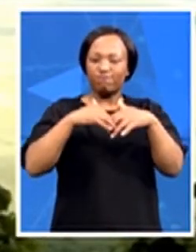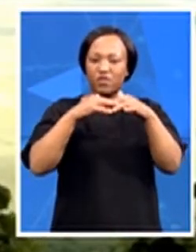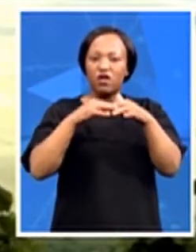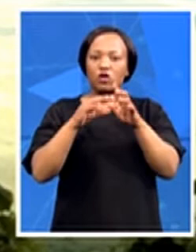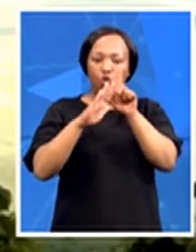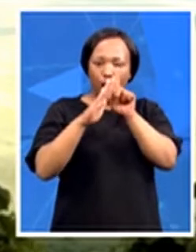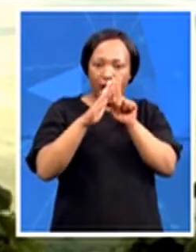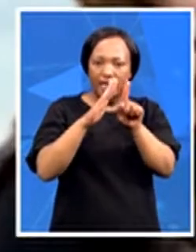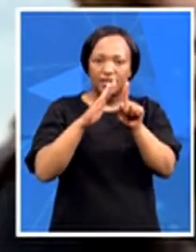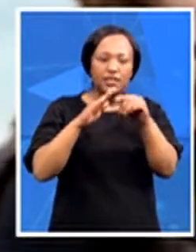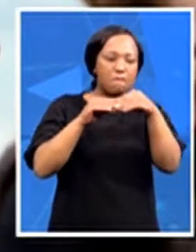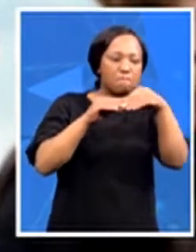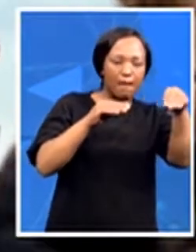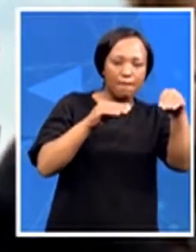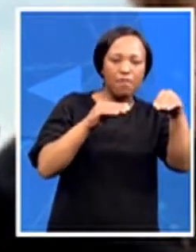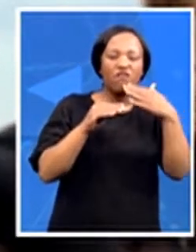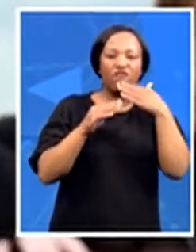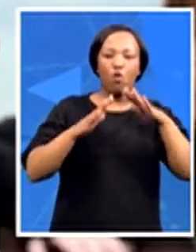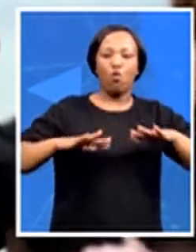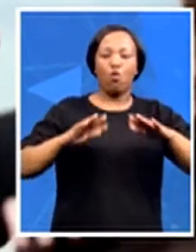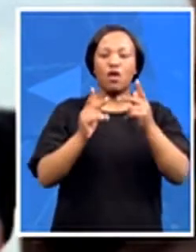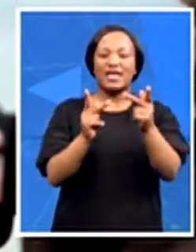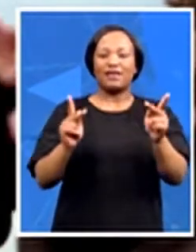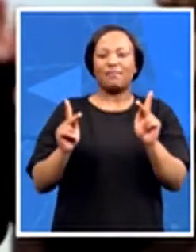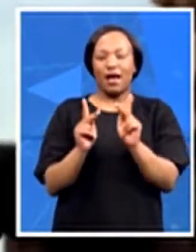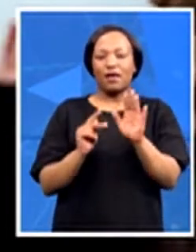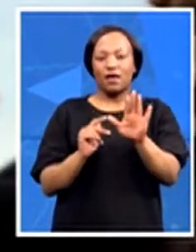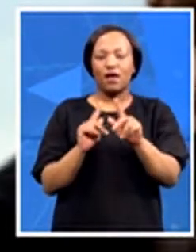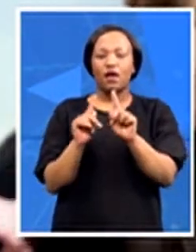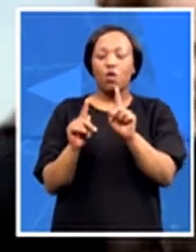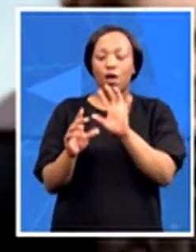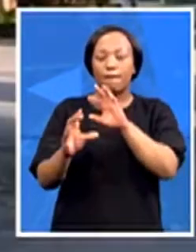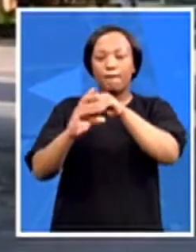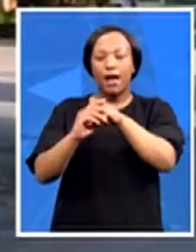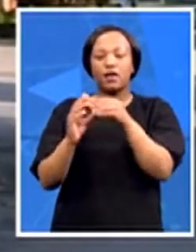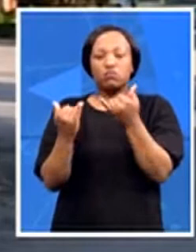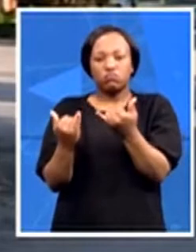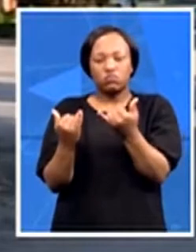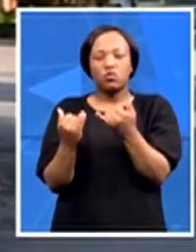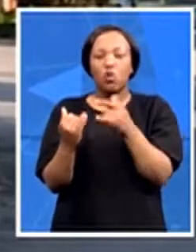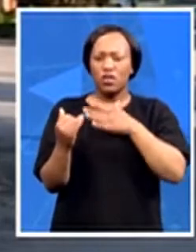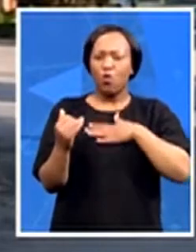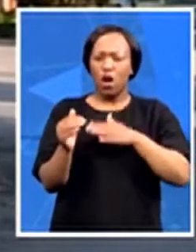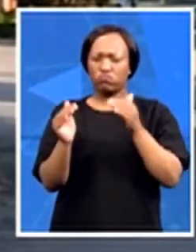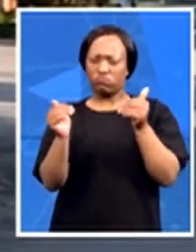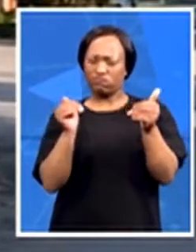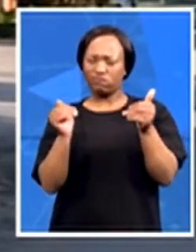City authorities say the move is part of the latest measures to contain the spread of COVID-19. Government figures show